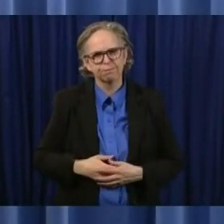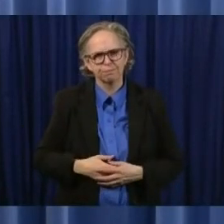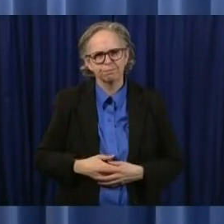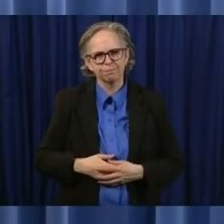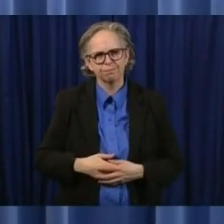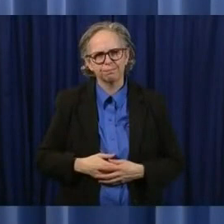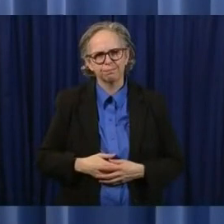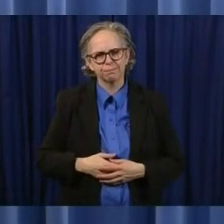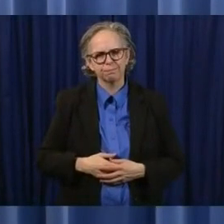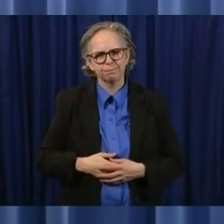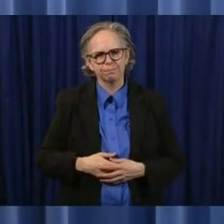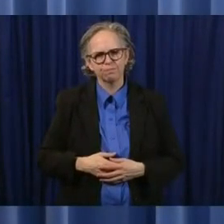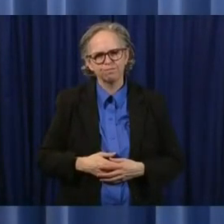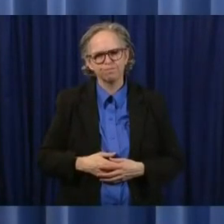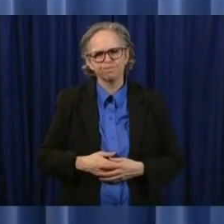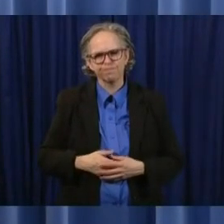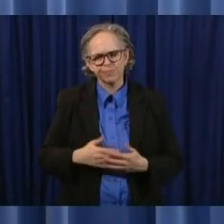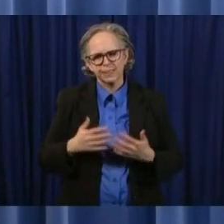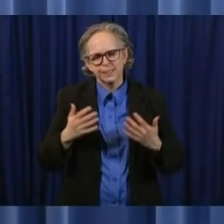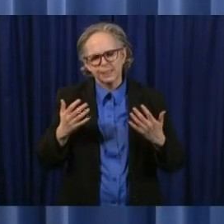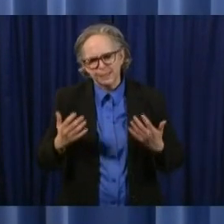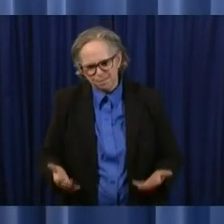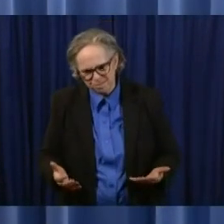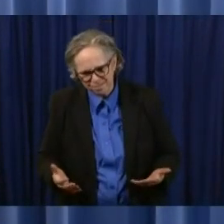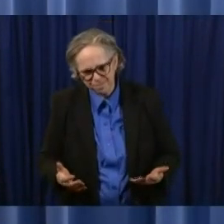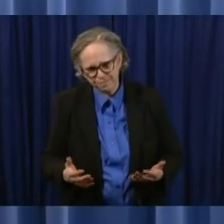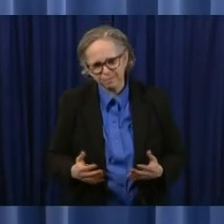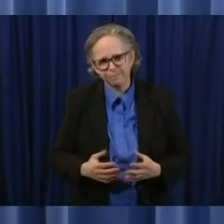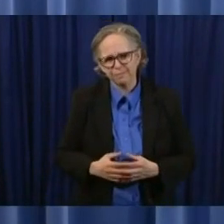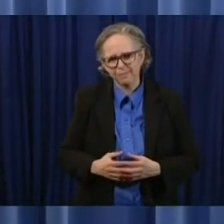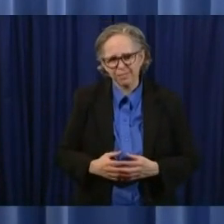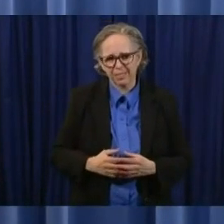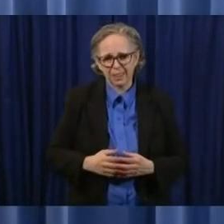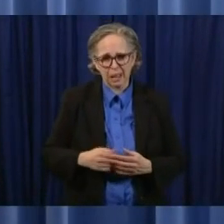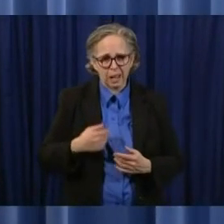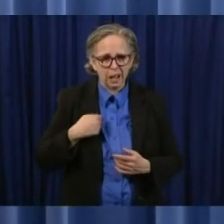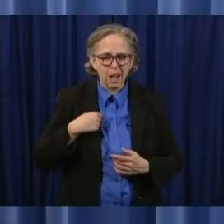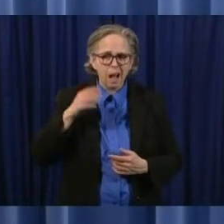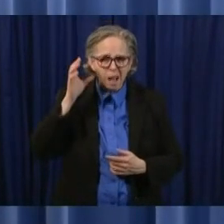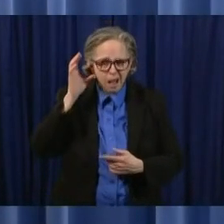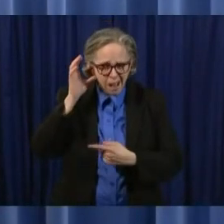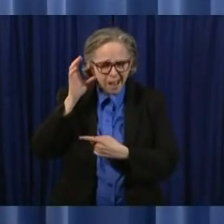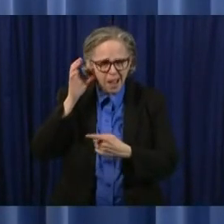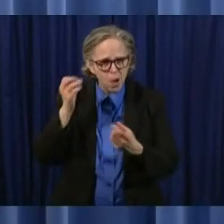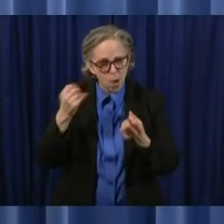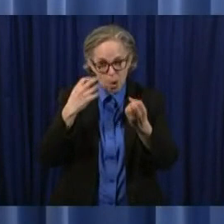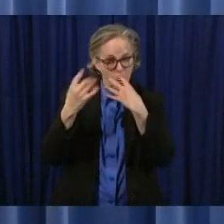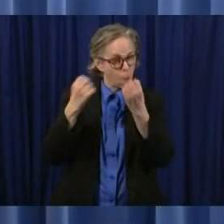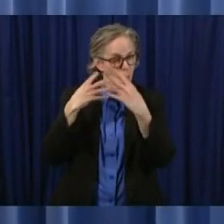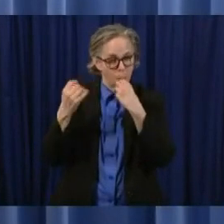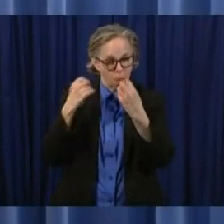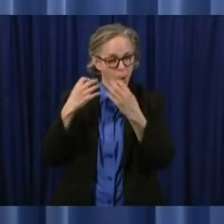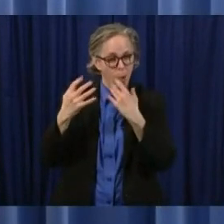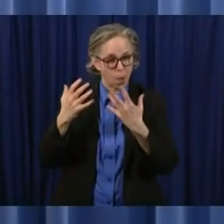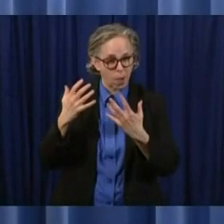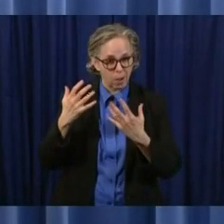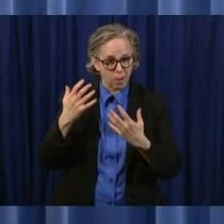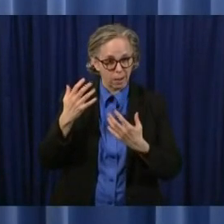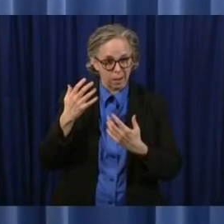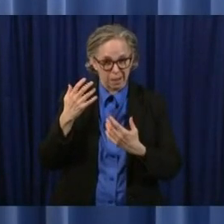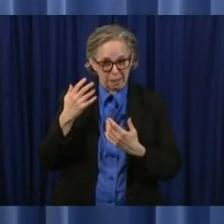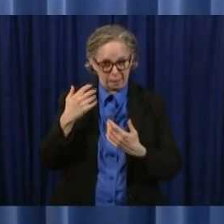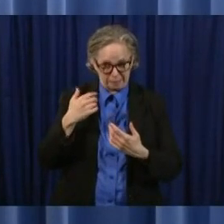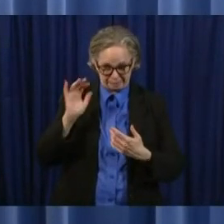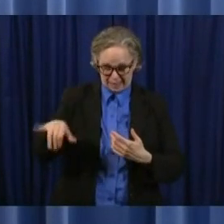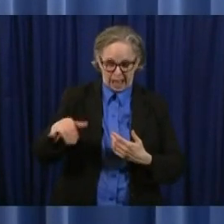the fact that we heard a lot about it is is not determinative but my judgment was